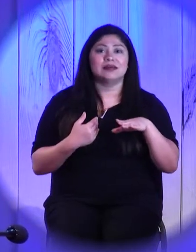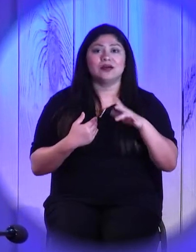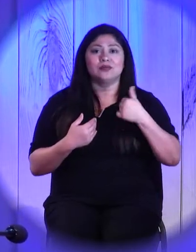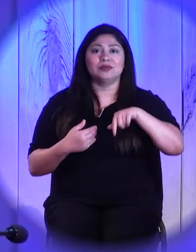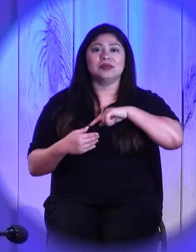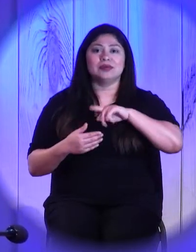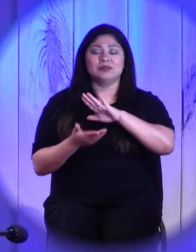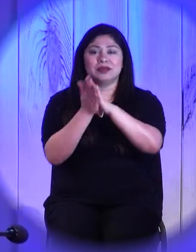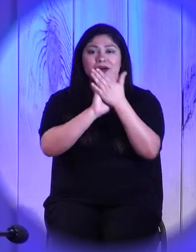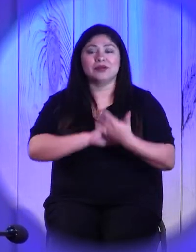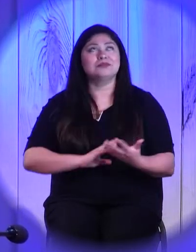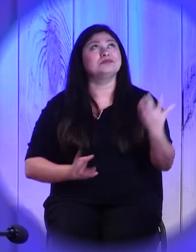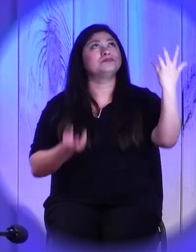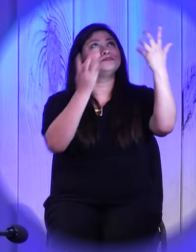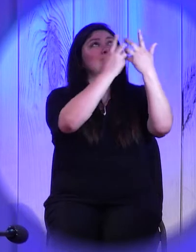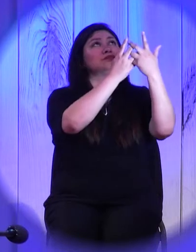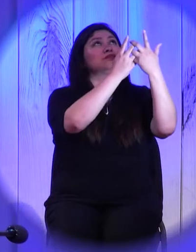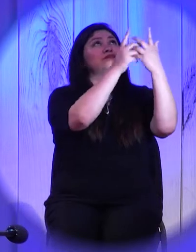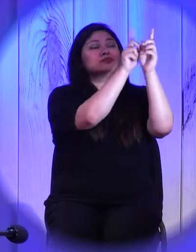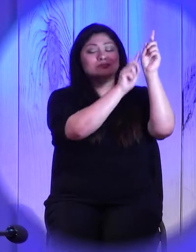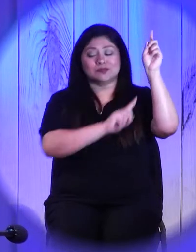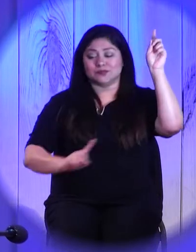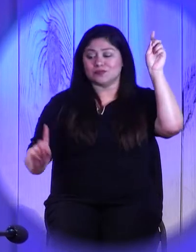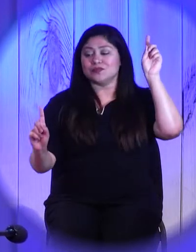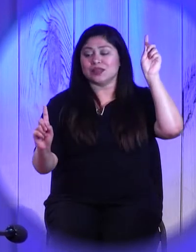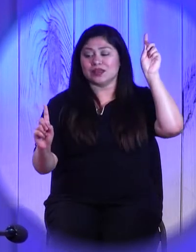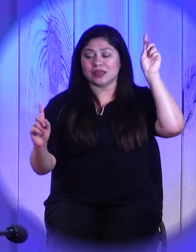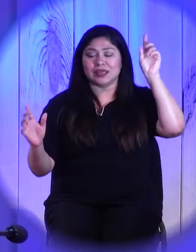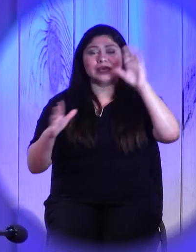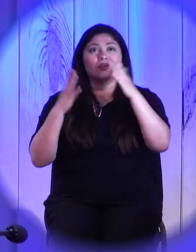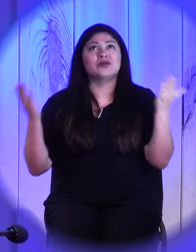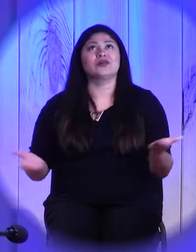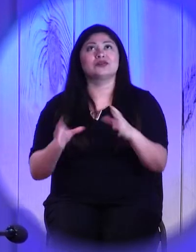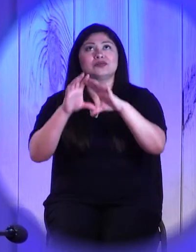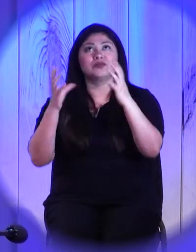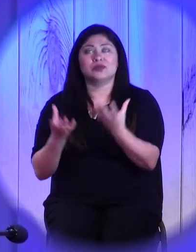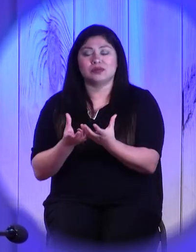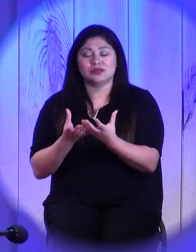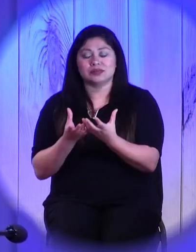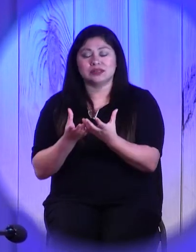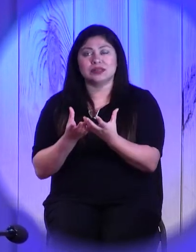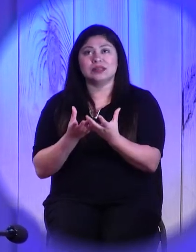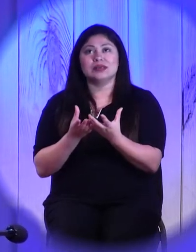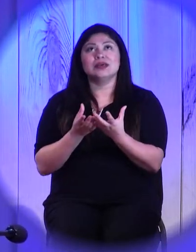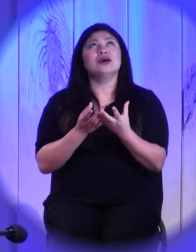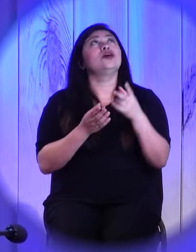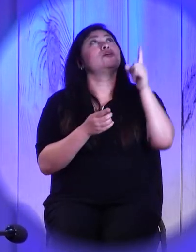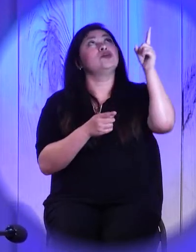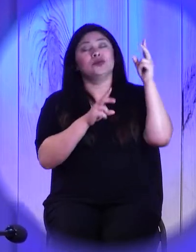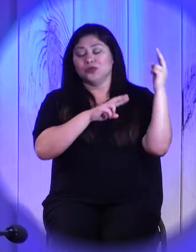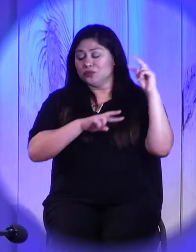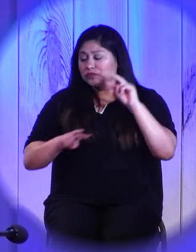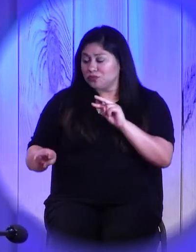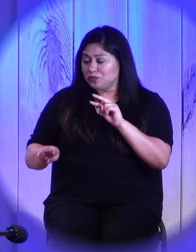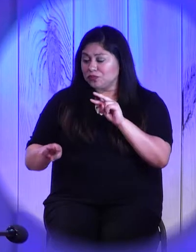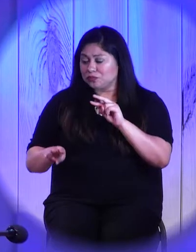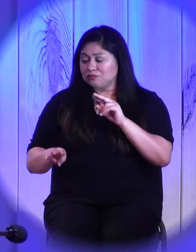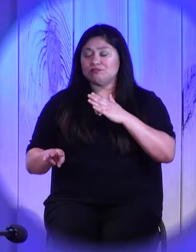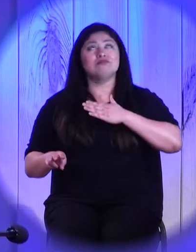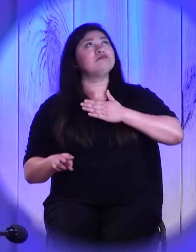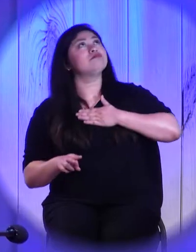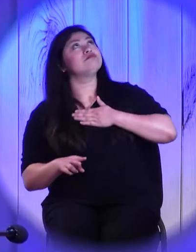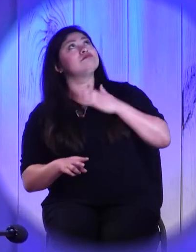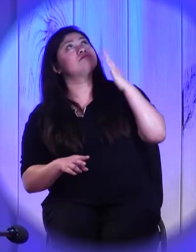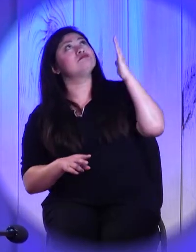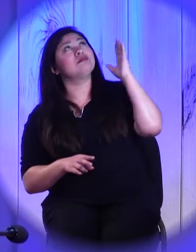Lord, we pray now that the words of my mouth and the meditation of each of our hearts might be pleasing in your sight. Oh, Lord, our